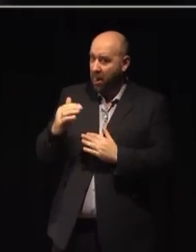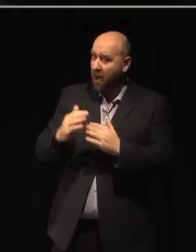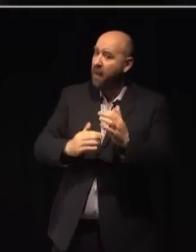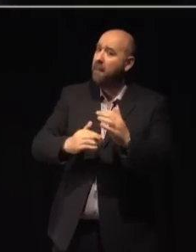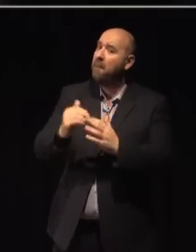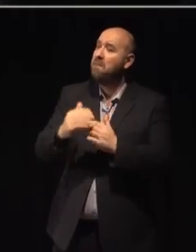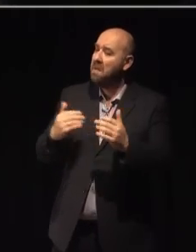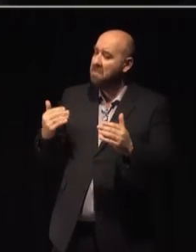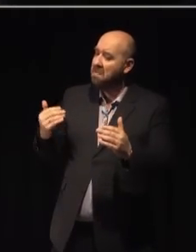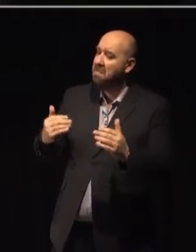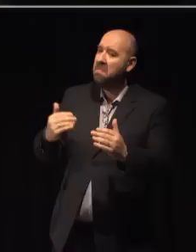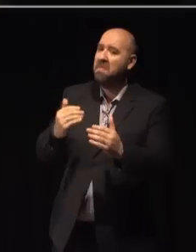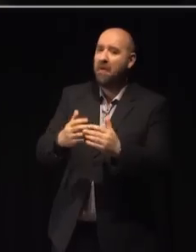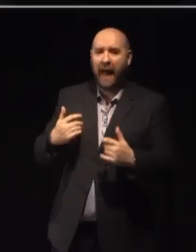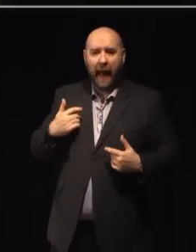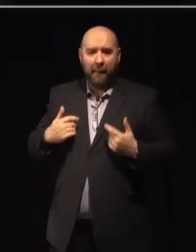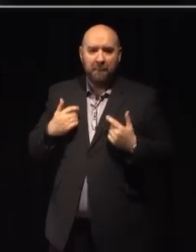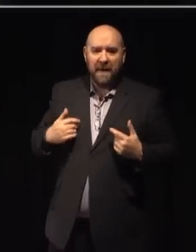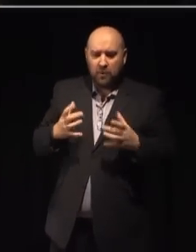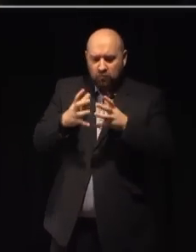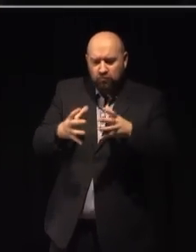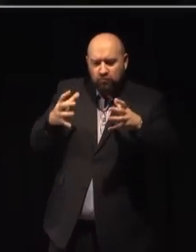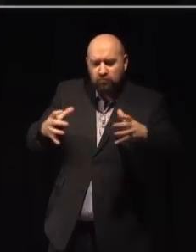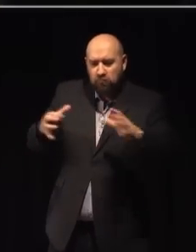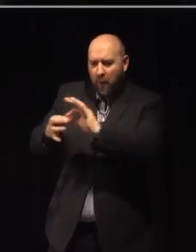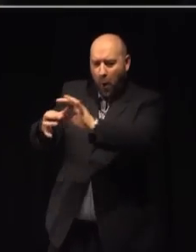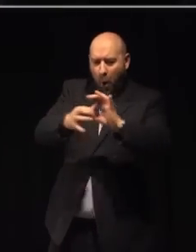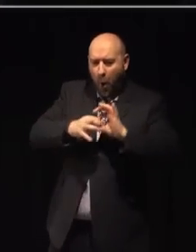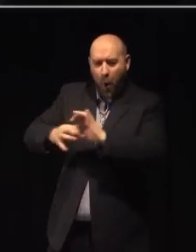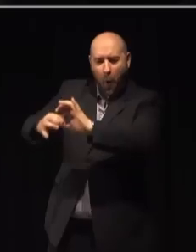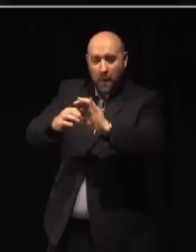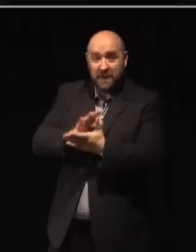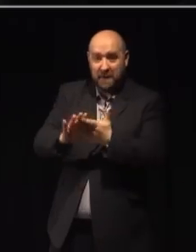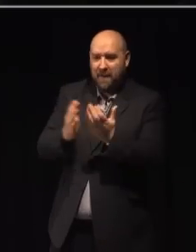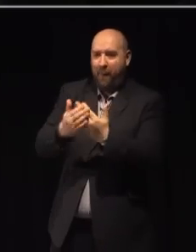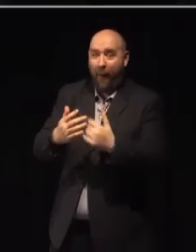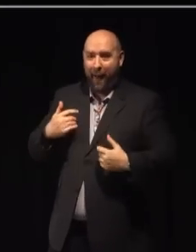Ambition extends the ecology, which in turn supports more ambition.